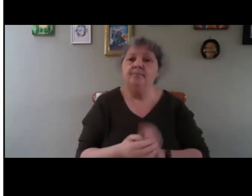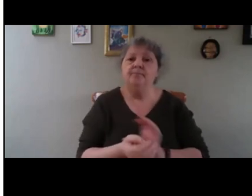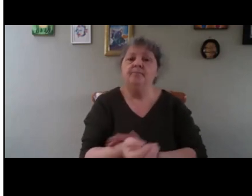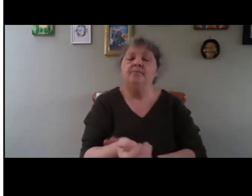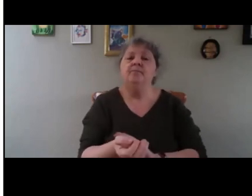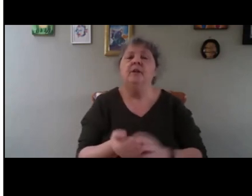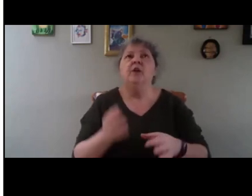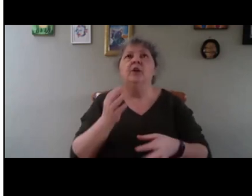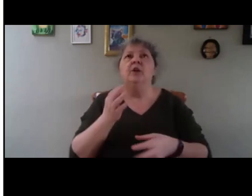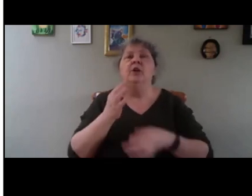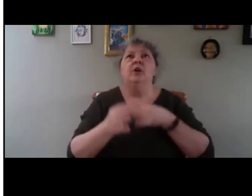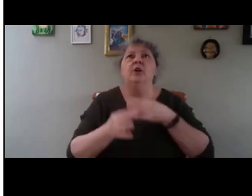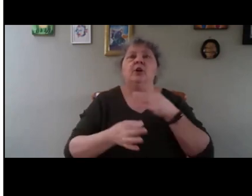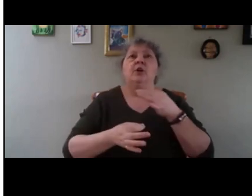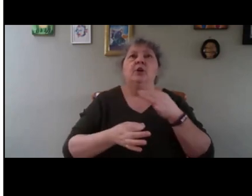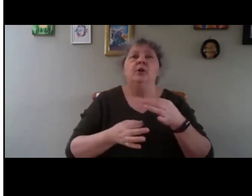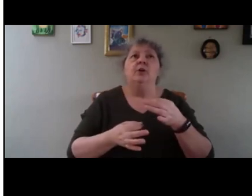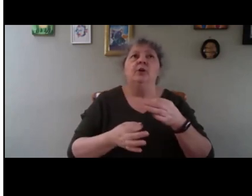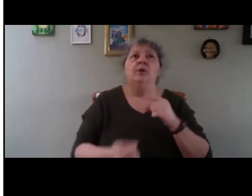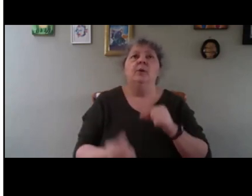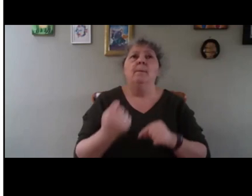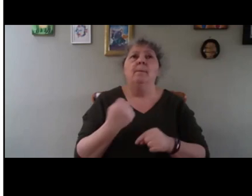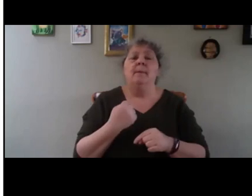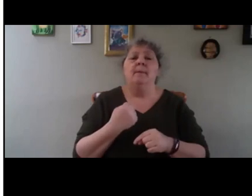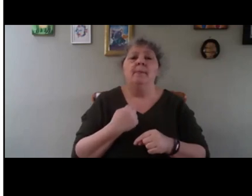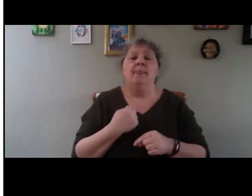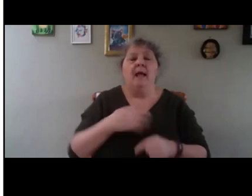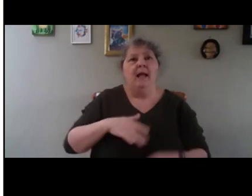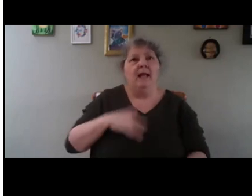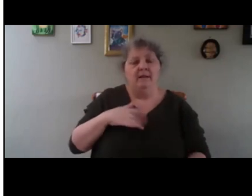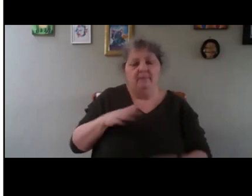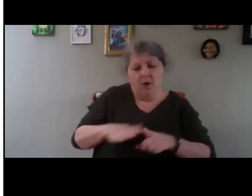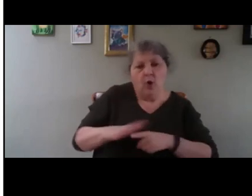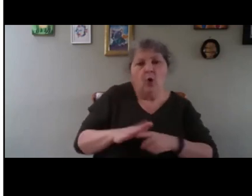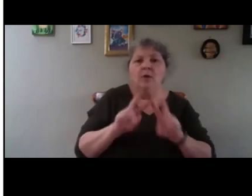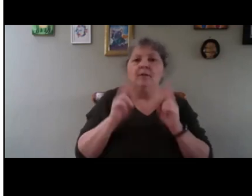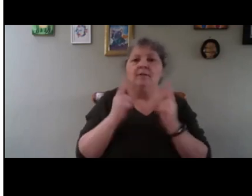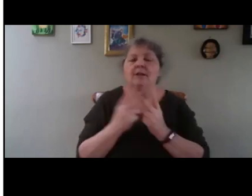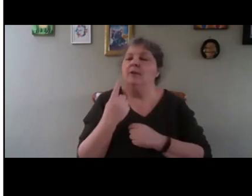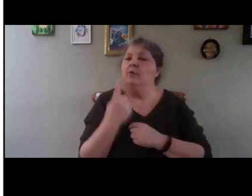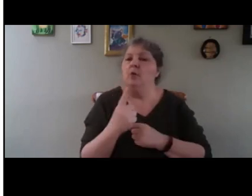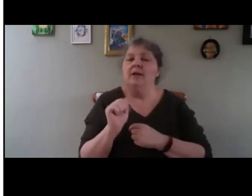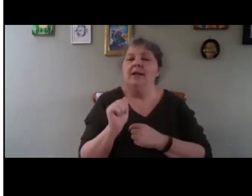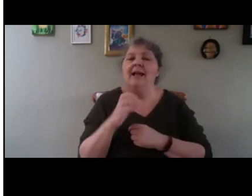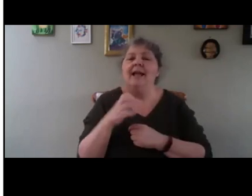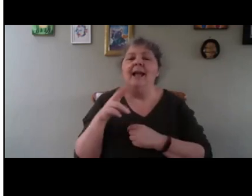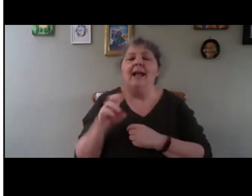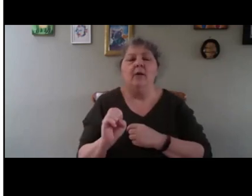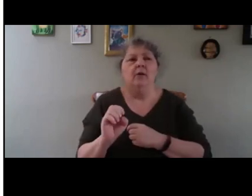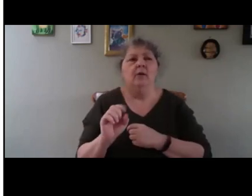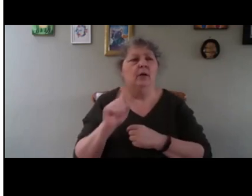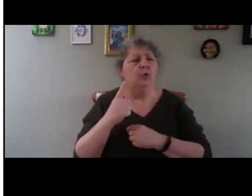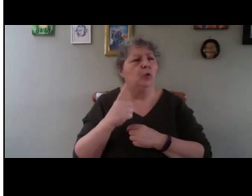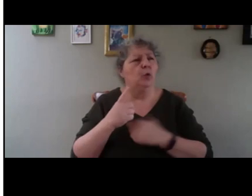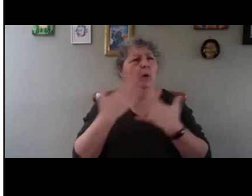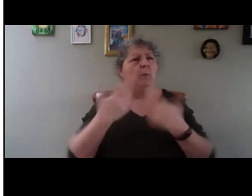place, I have, I live in Dorot, Contilish. I have one acre. I don't know how many varieties I